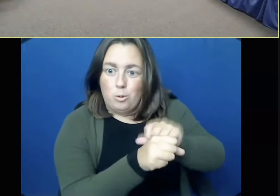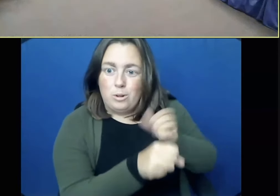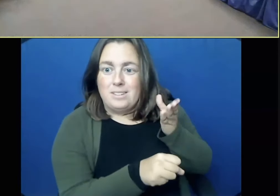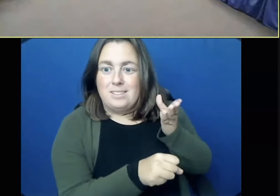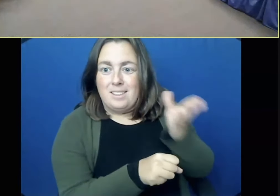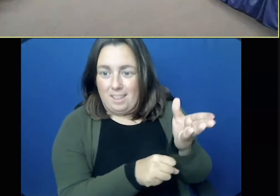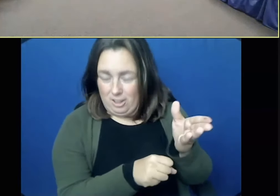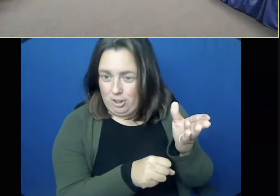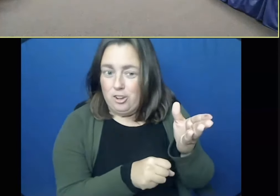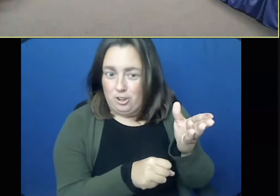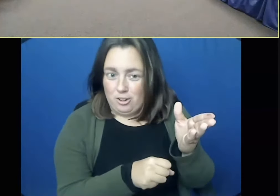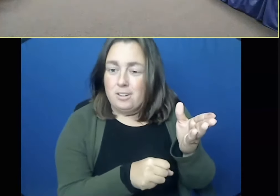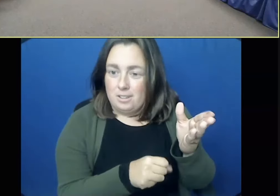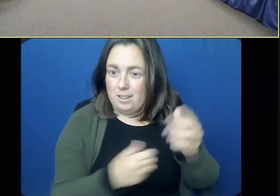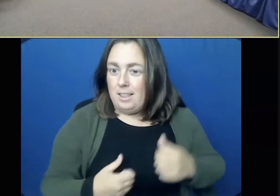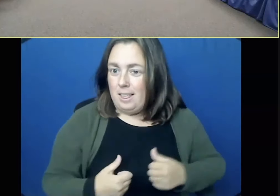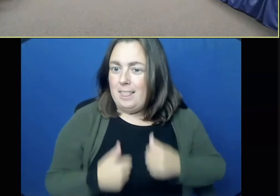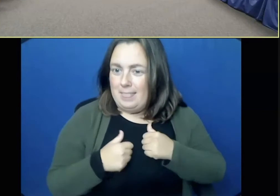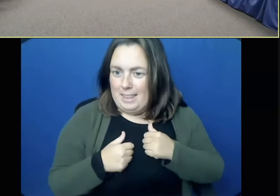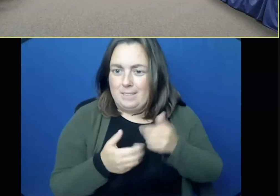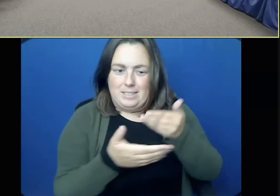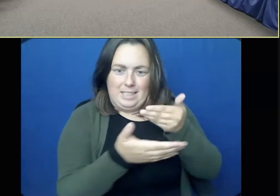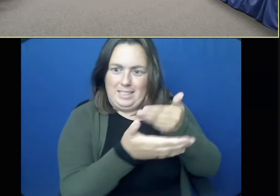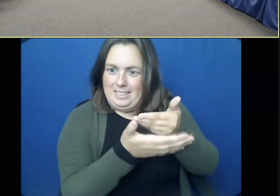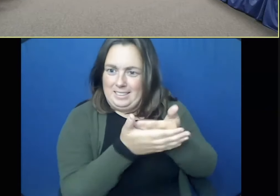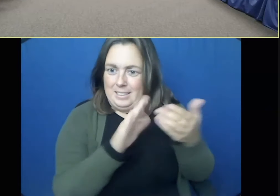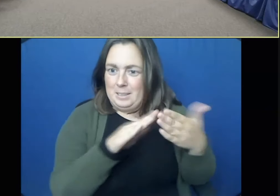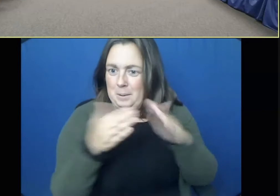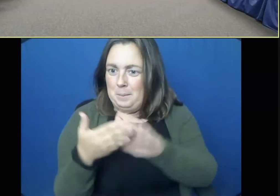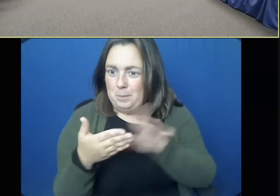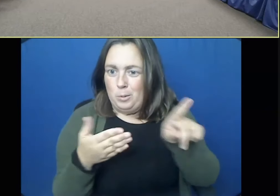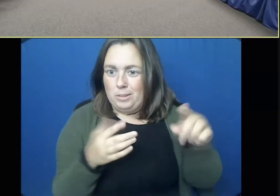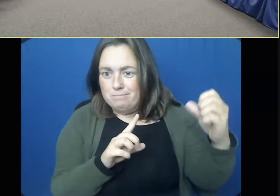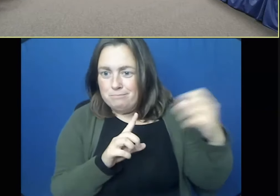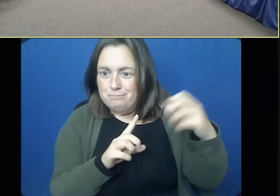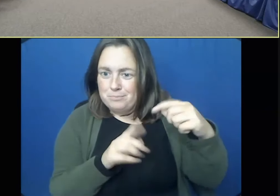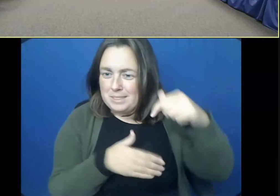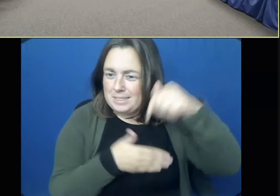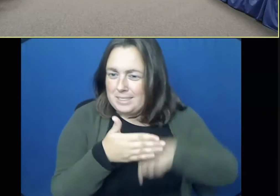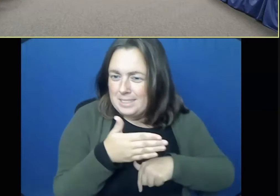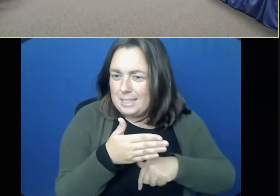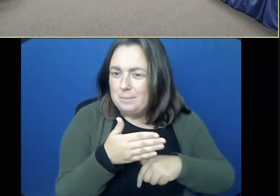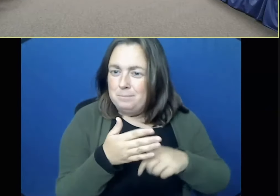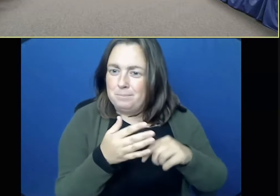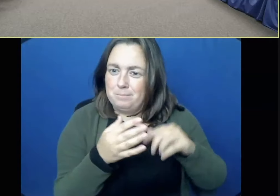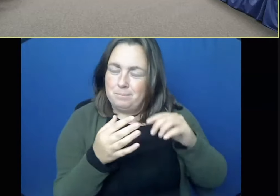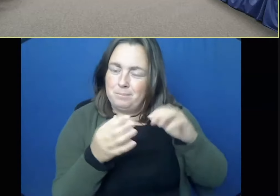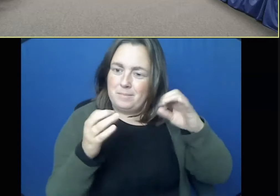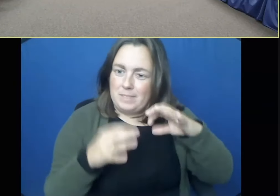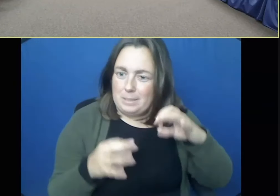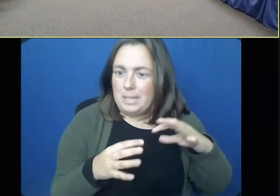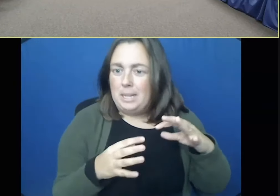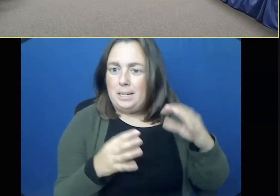resident of one of the communities in the area. And I don't know what president that gives us some real deep insight, which is great. We get back to another superintendent.